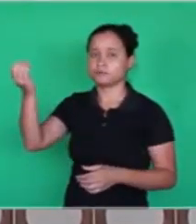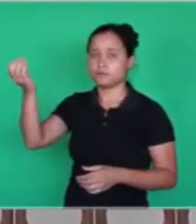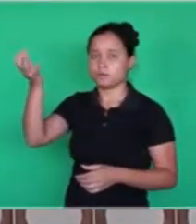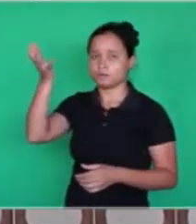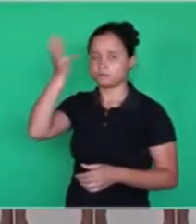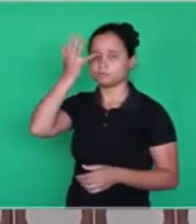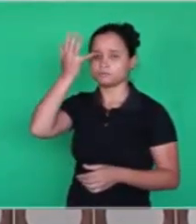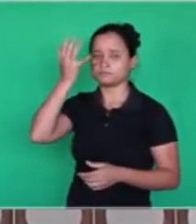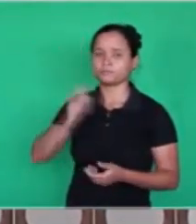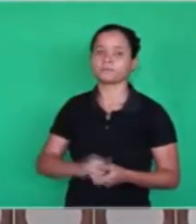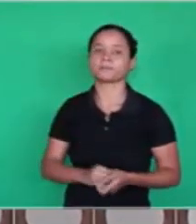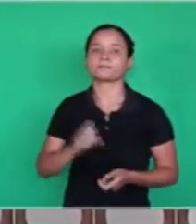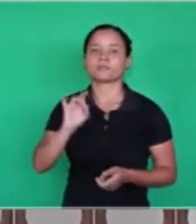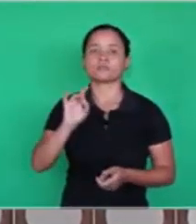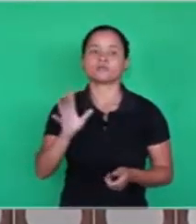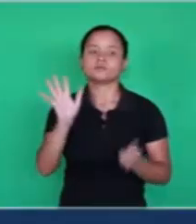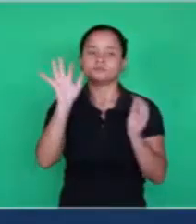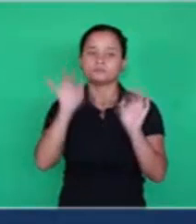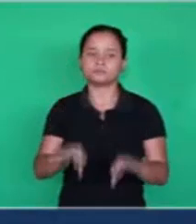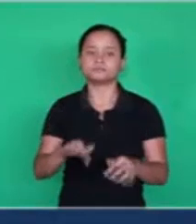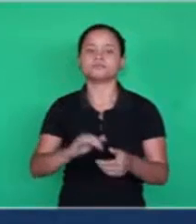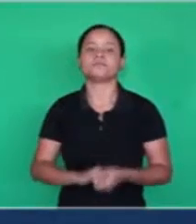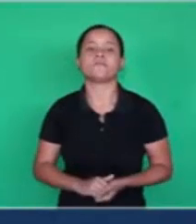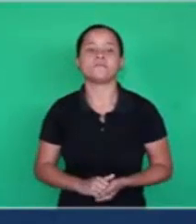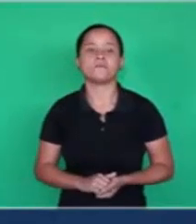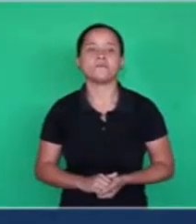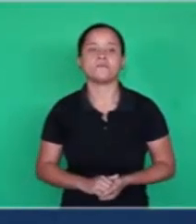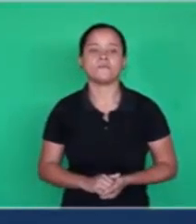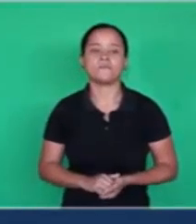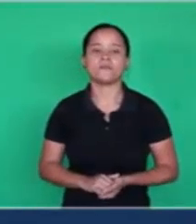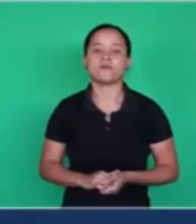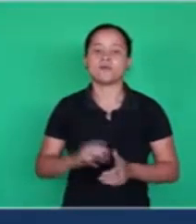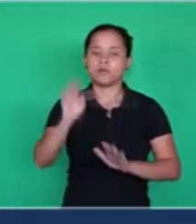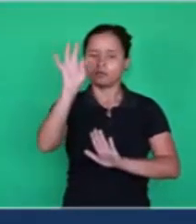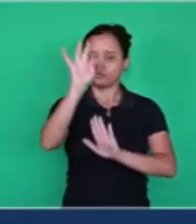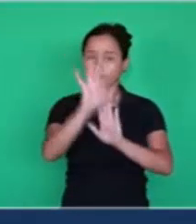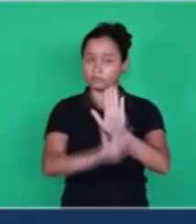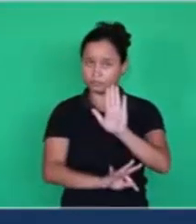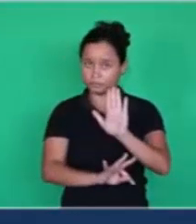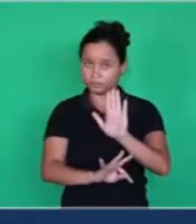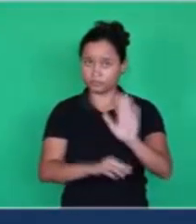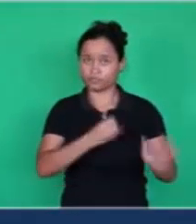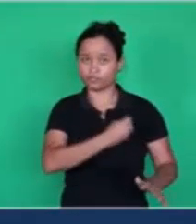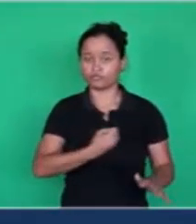So, let's finish here reading John 7, 38.